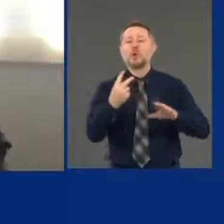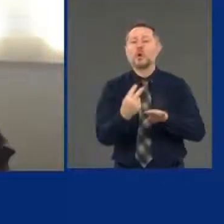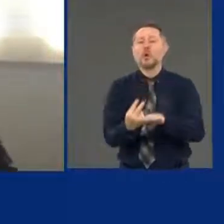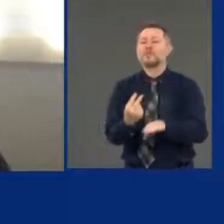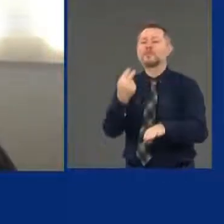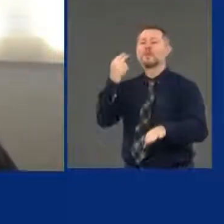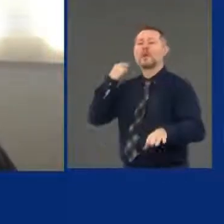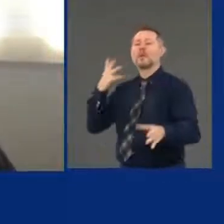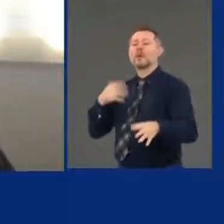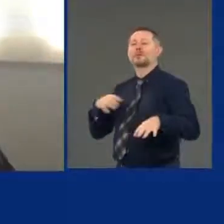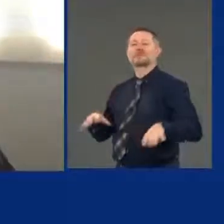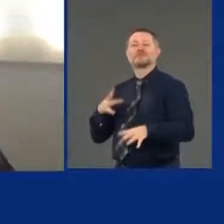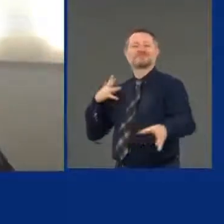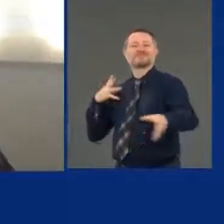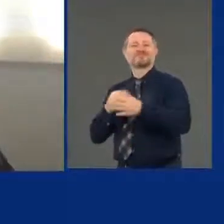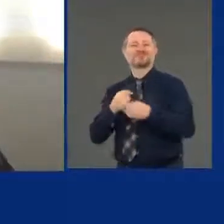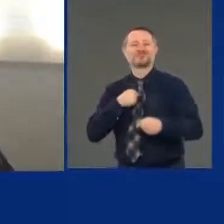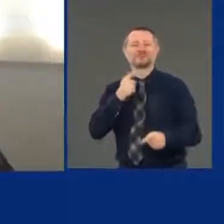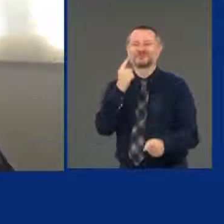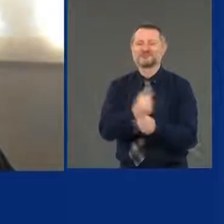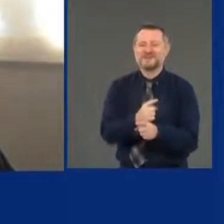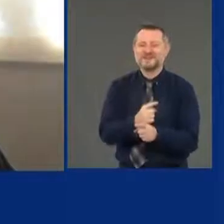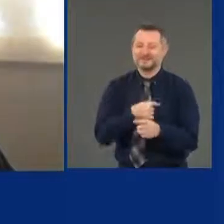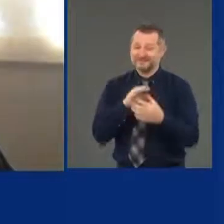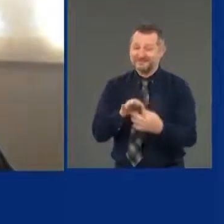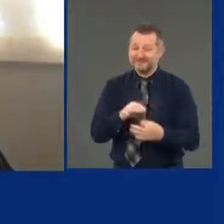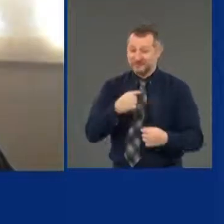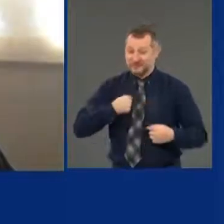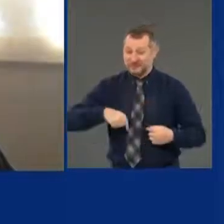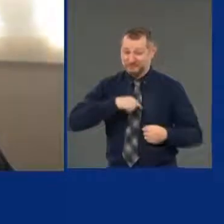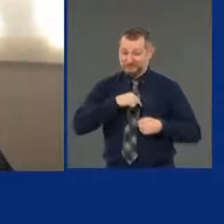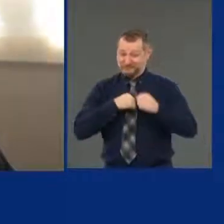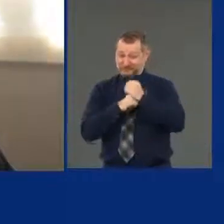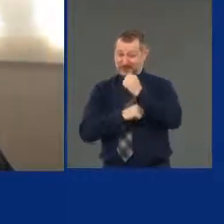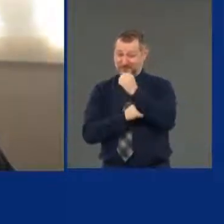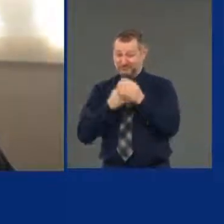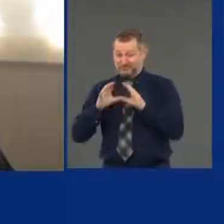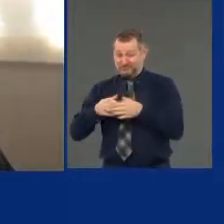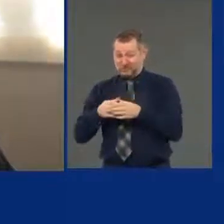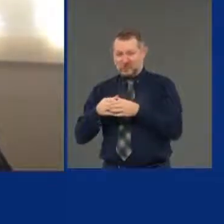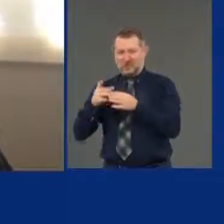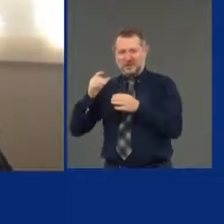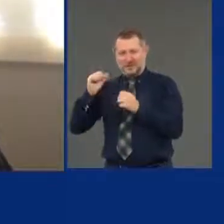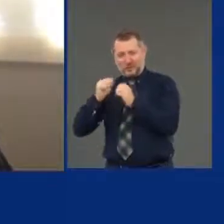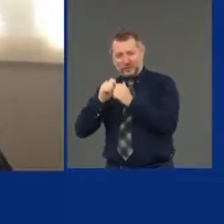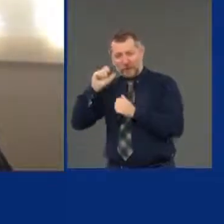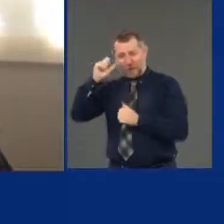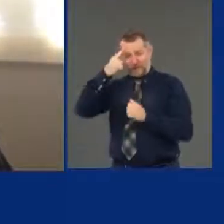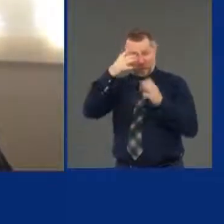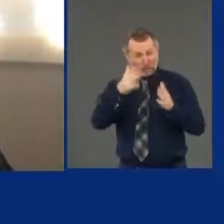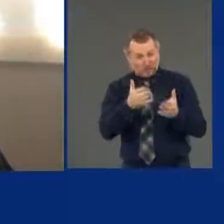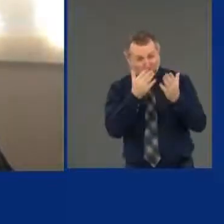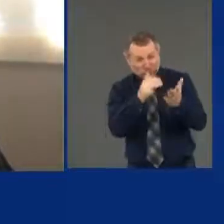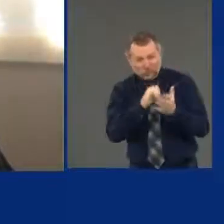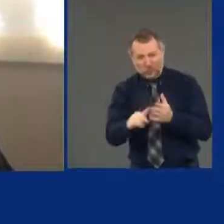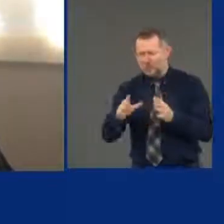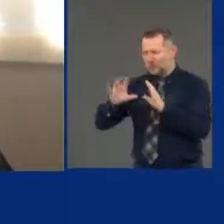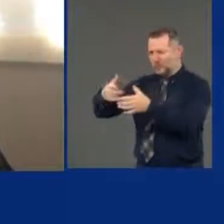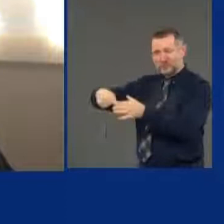with governance, your leadership has been so significant and such a guidance. And we are